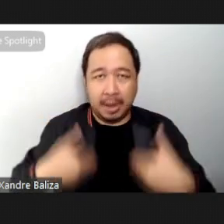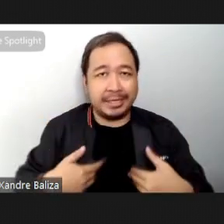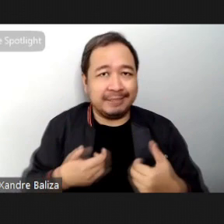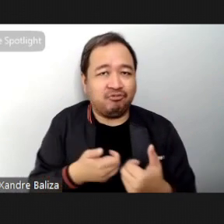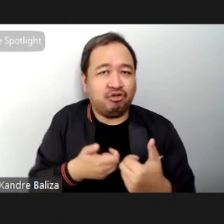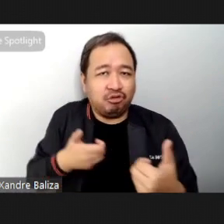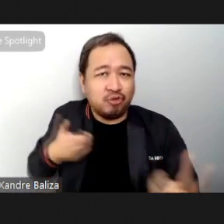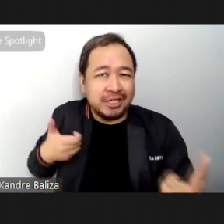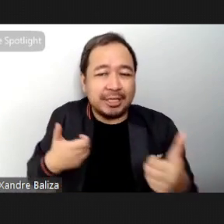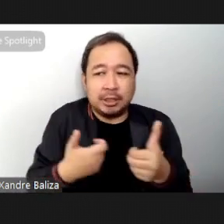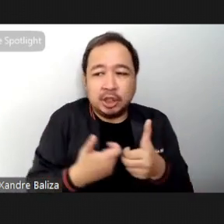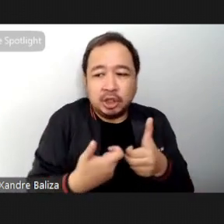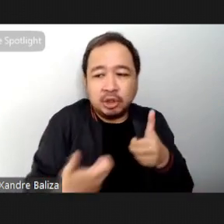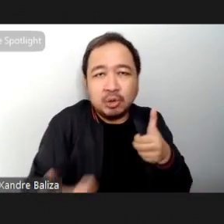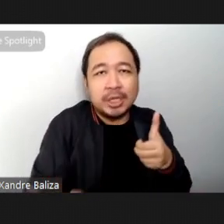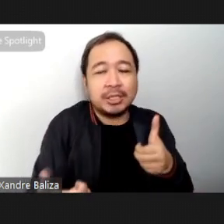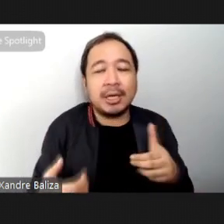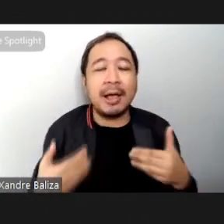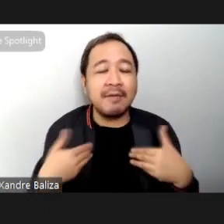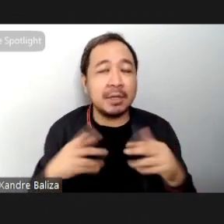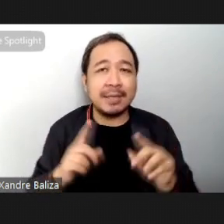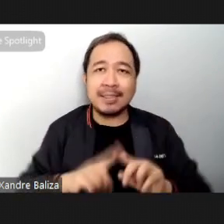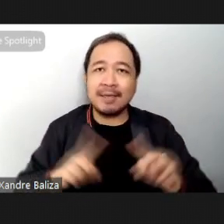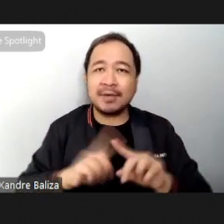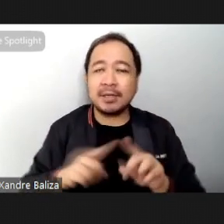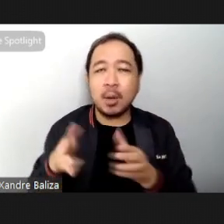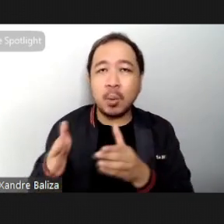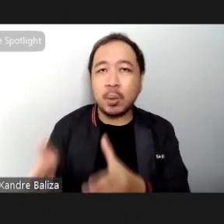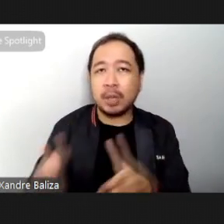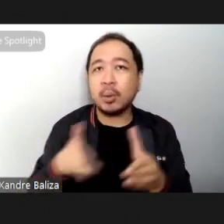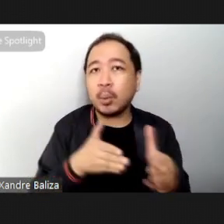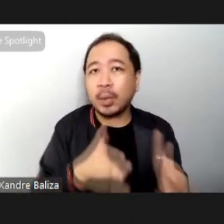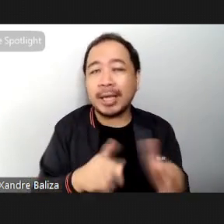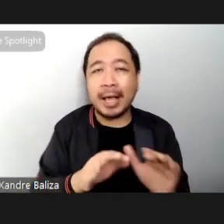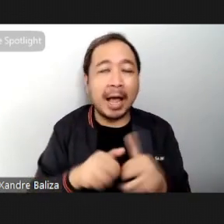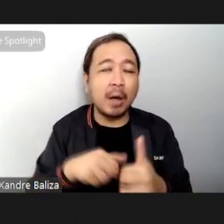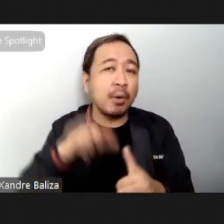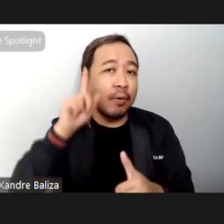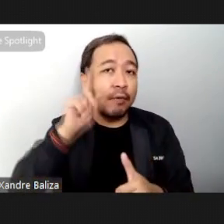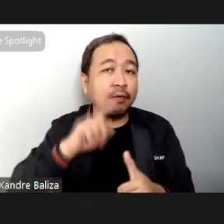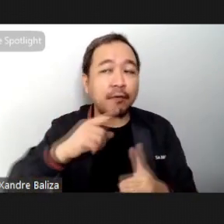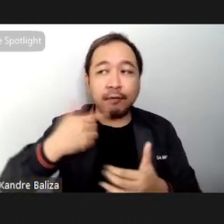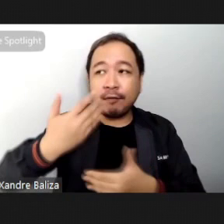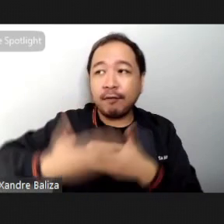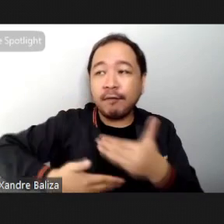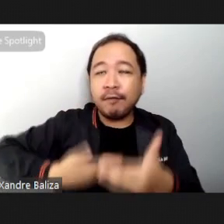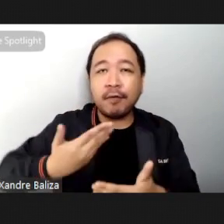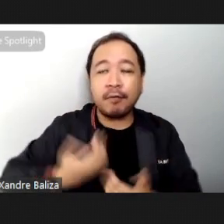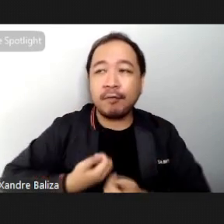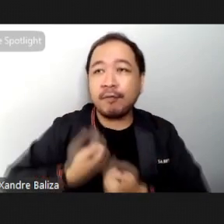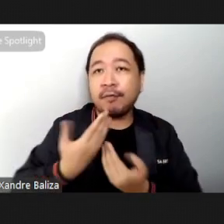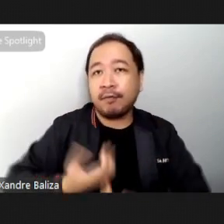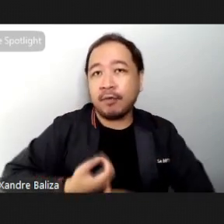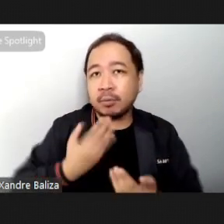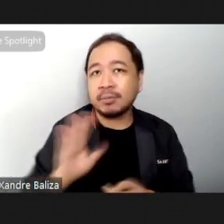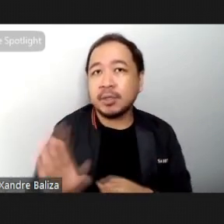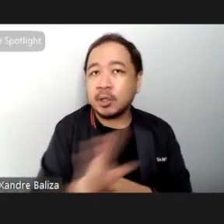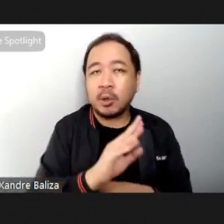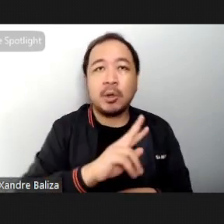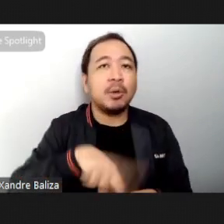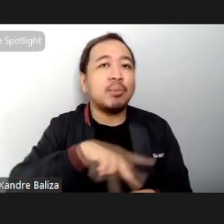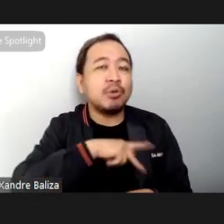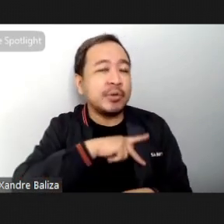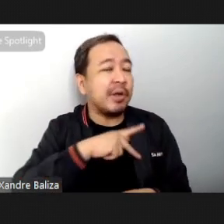there are just so many ways to flow and you can really just develop your own way of expressing it through your own personal practice